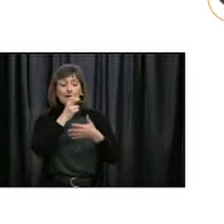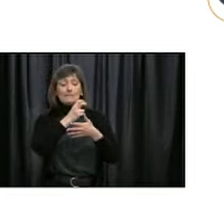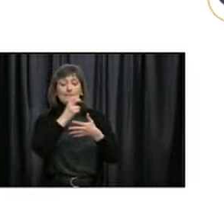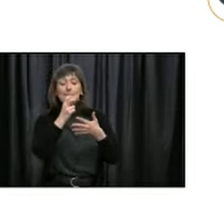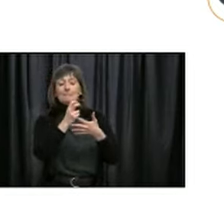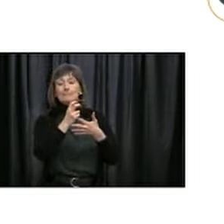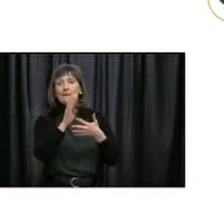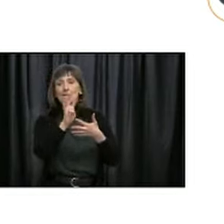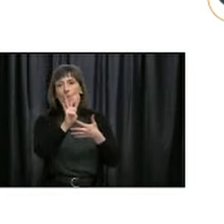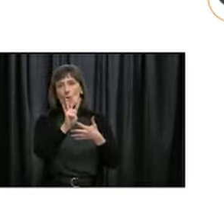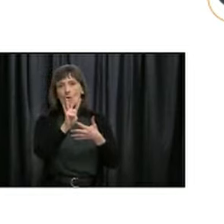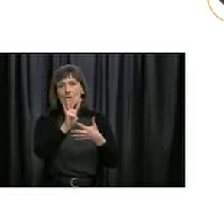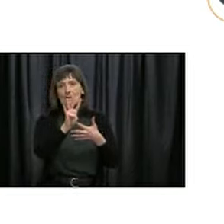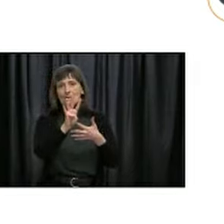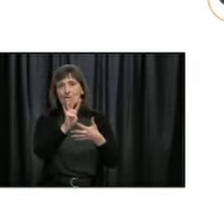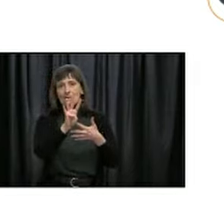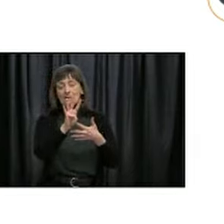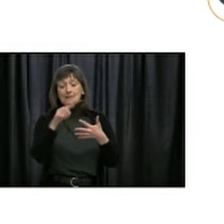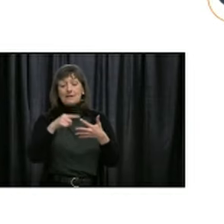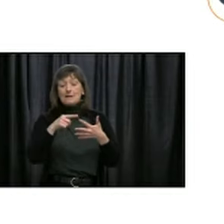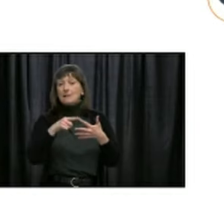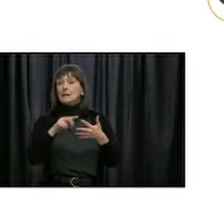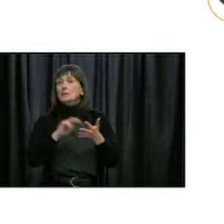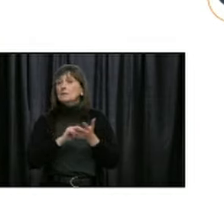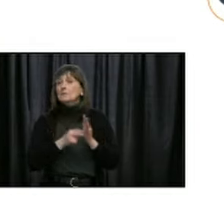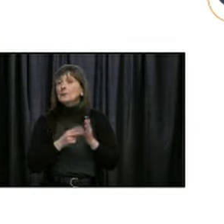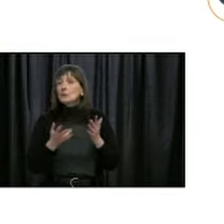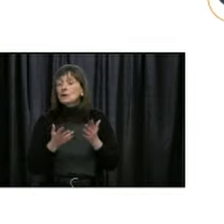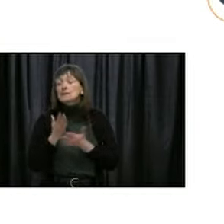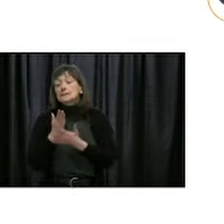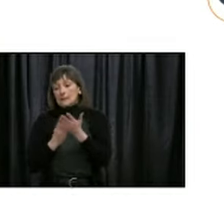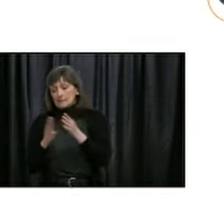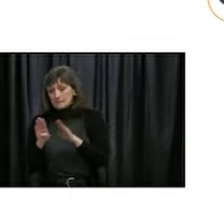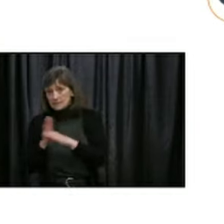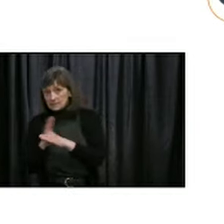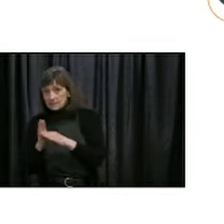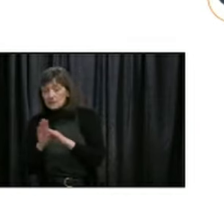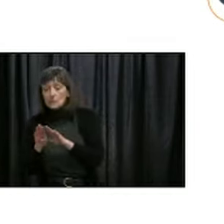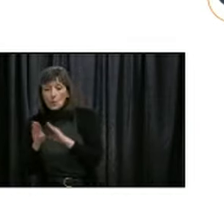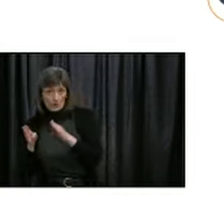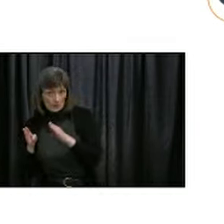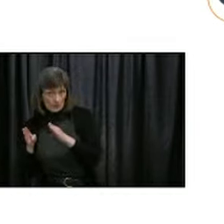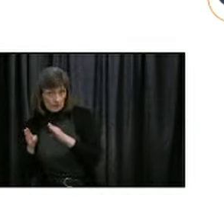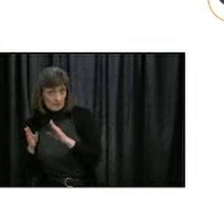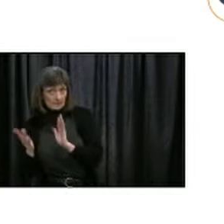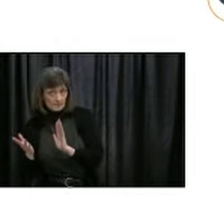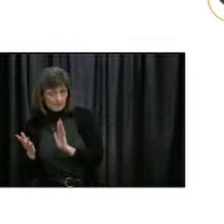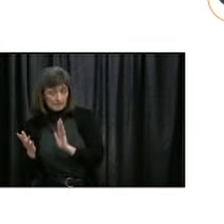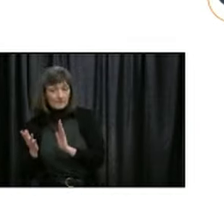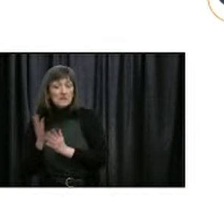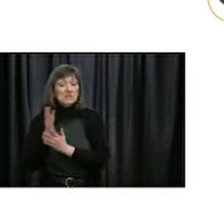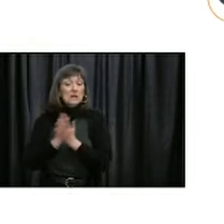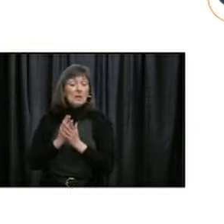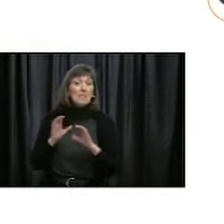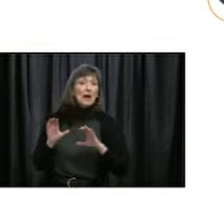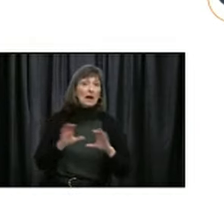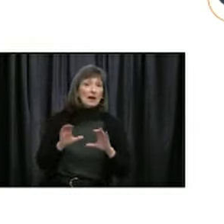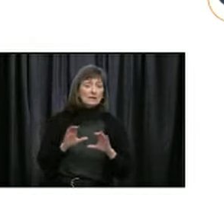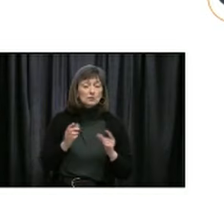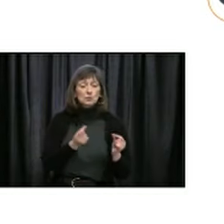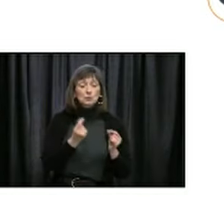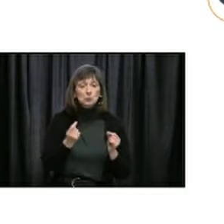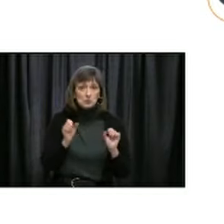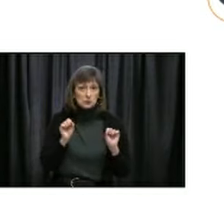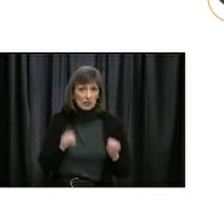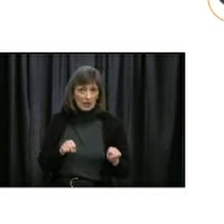reach alert level 4, we will look at resuming, and we are opening certain businesses that have been closed and certain activities. And when we look